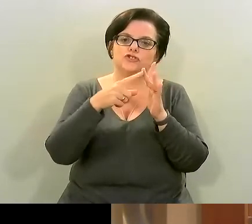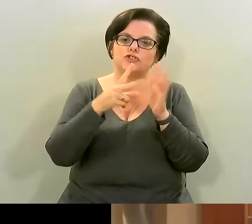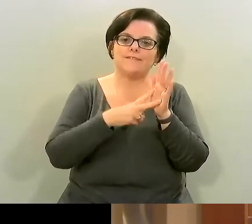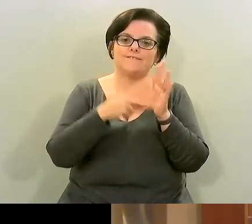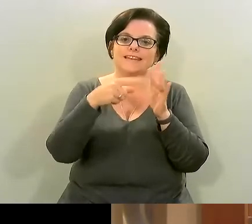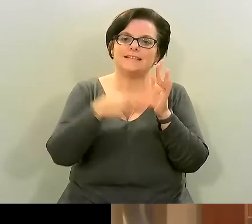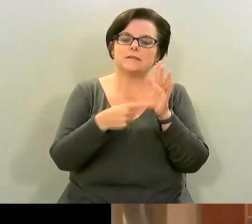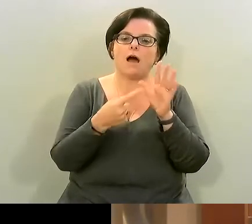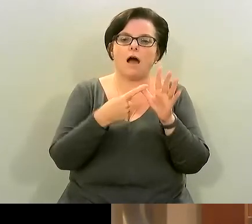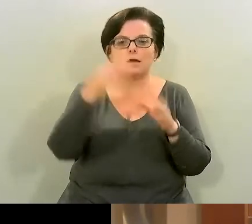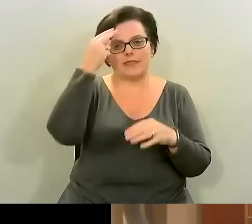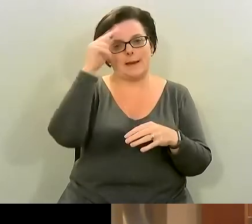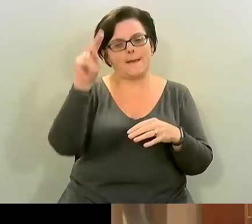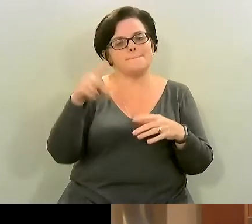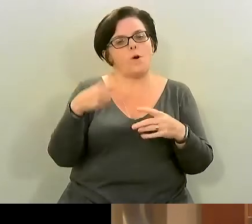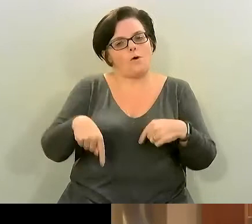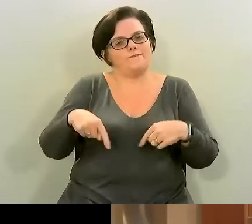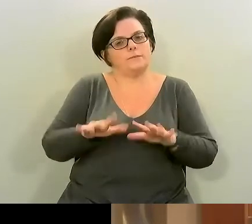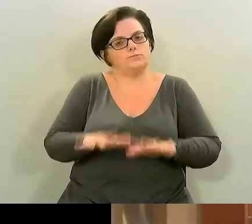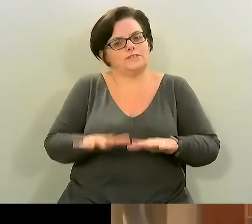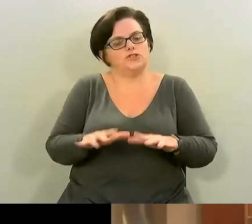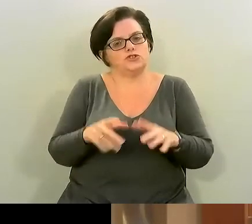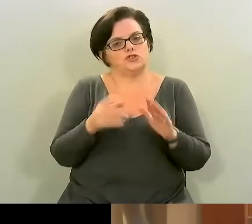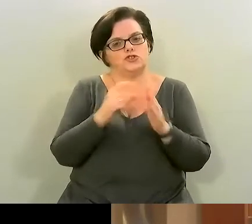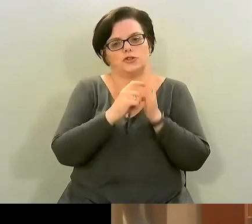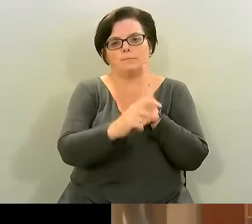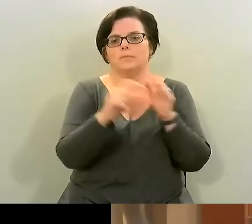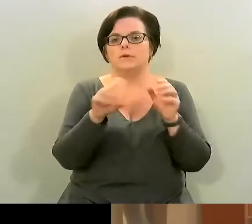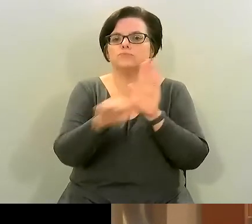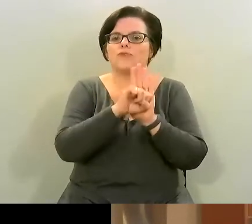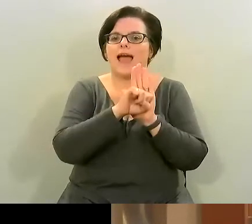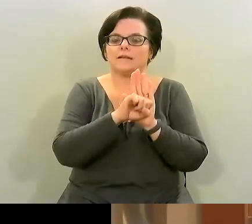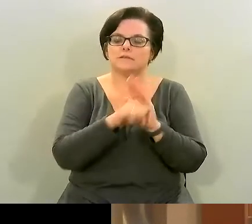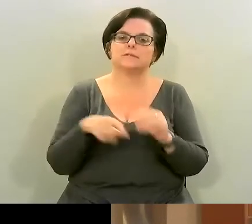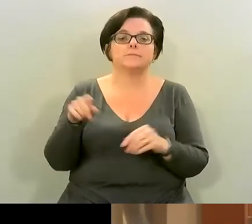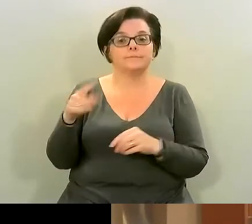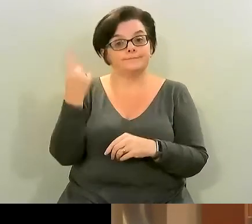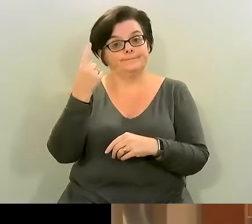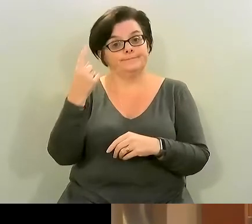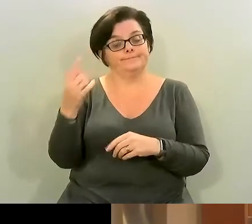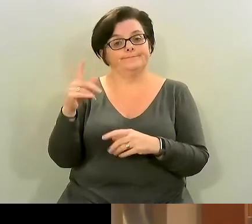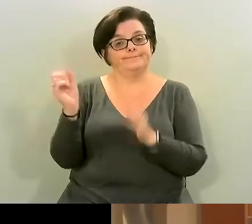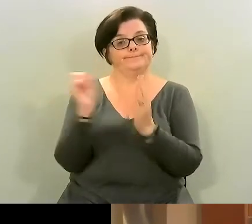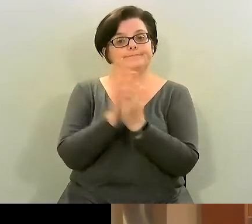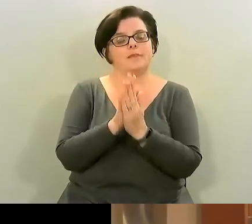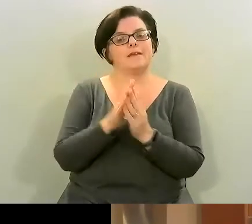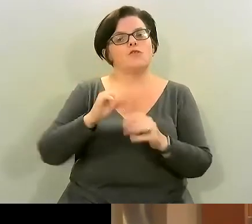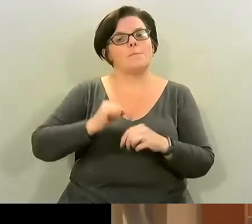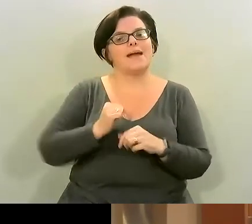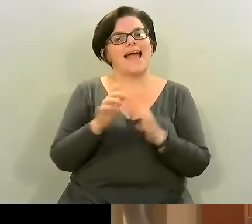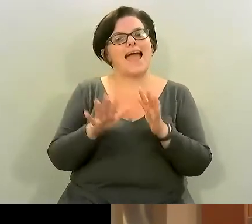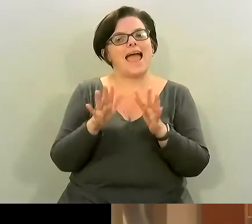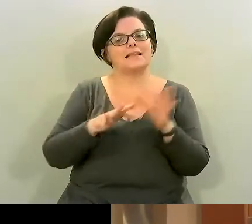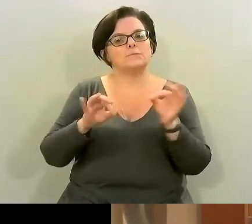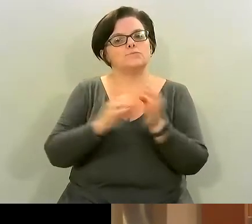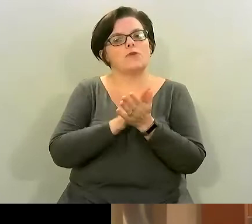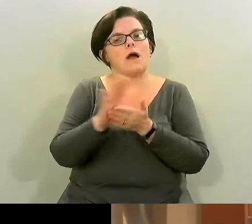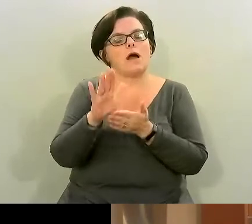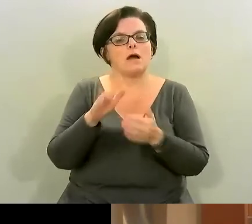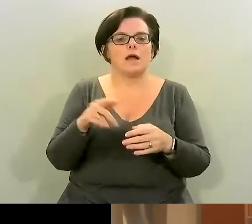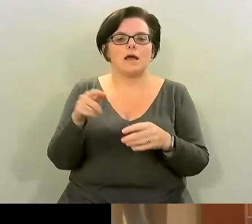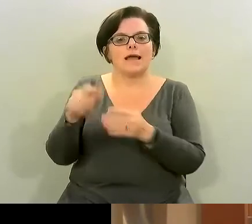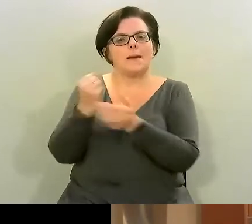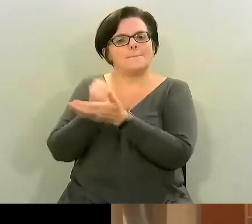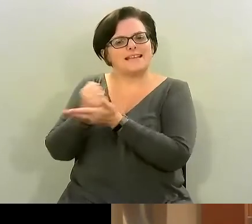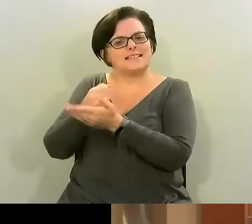great um i have a question from pauline from edinburgh um how long would can you keep spare pesto